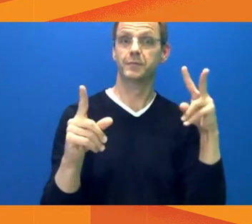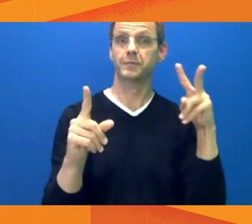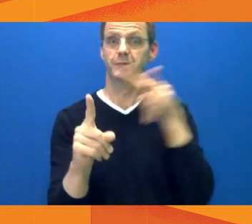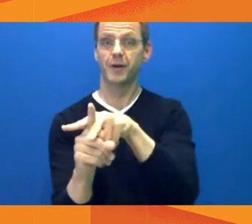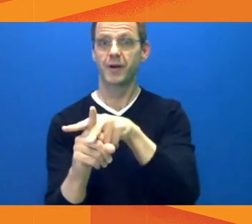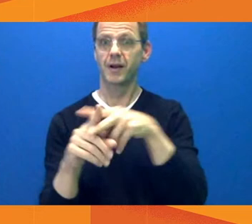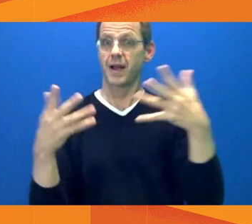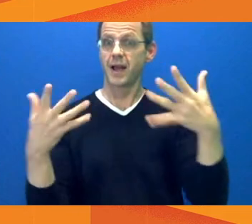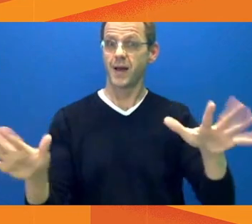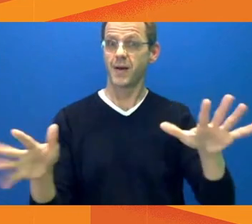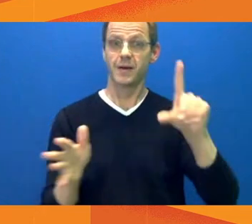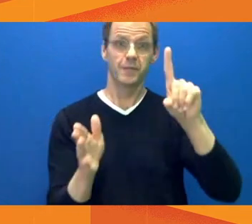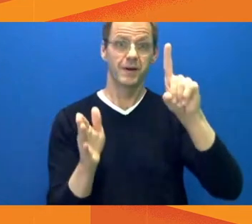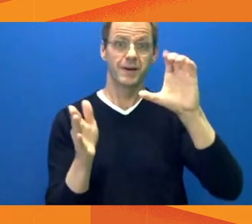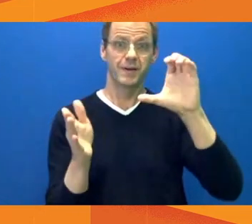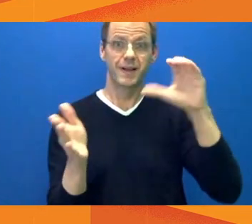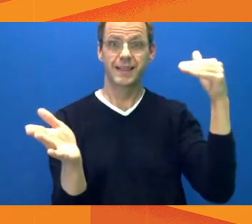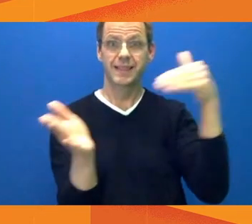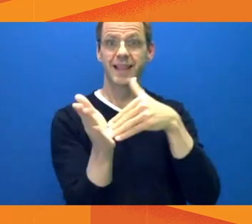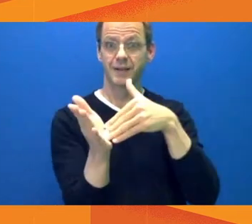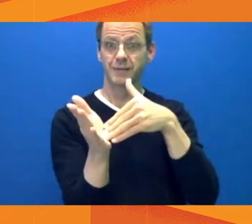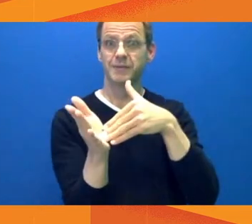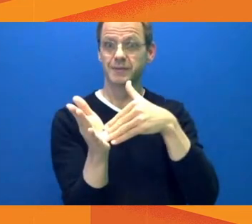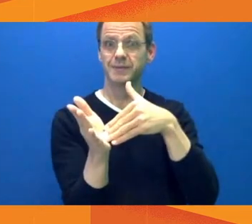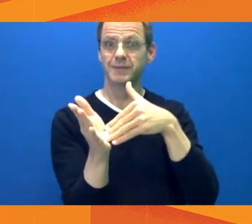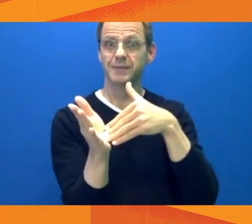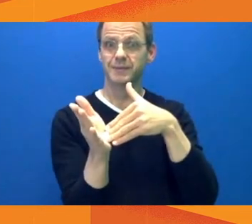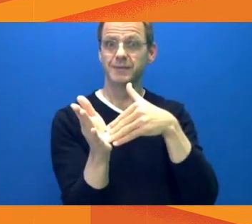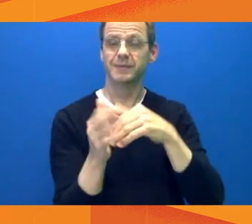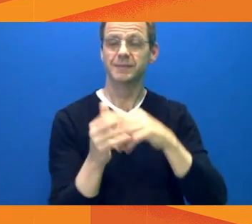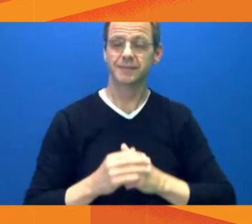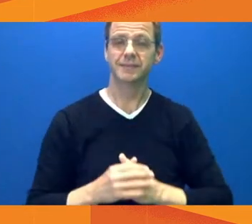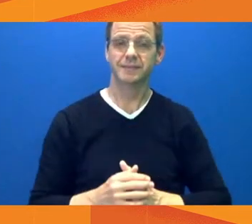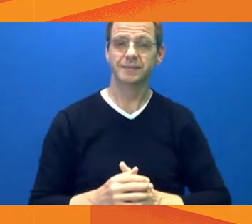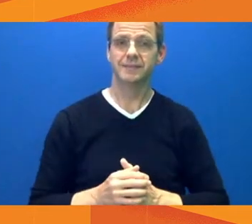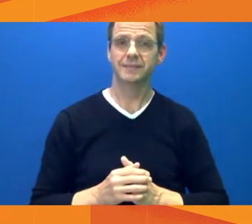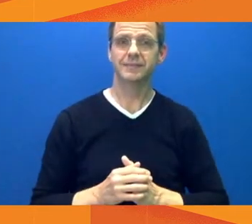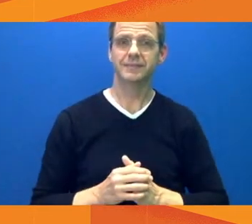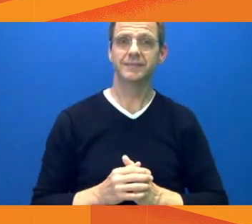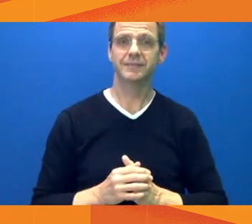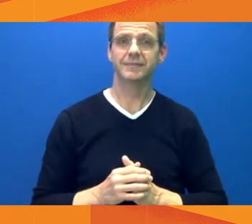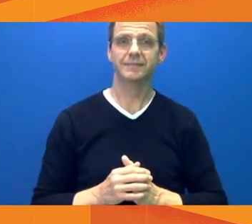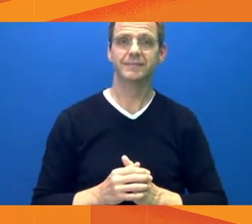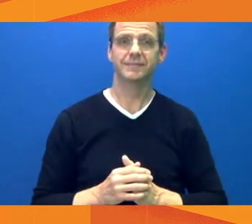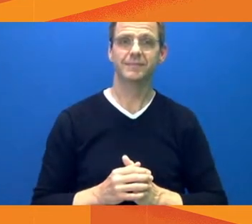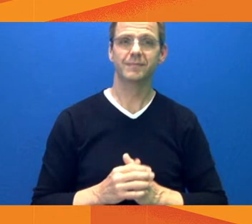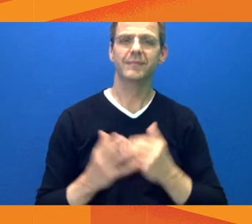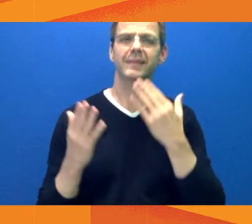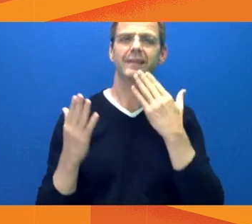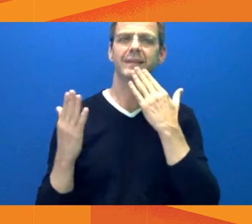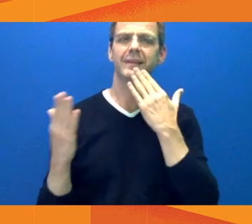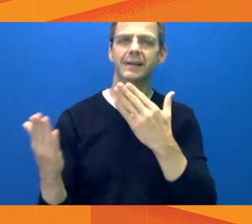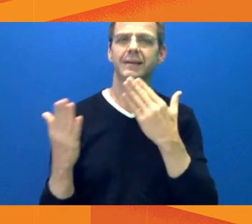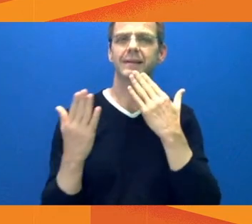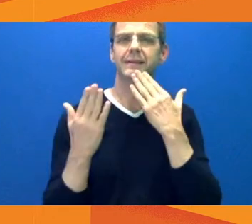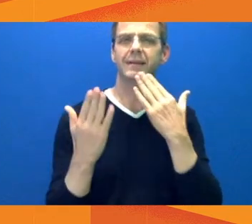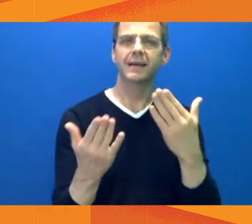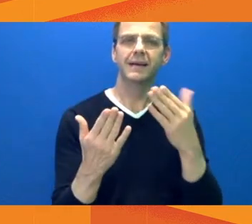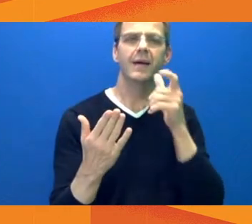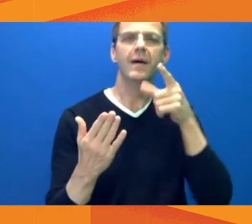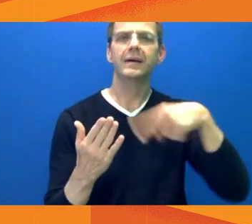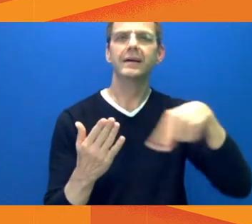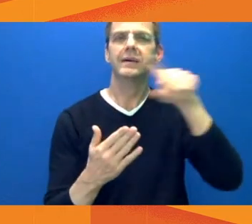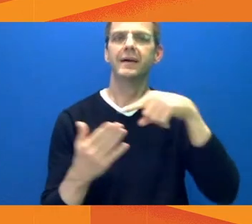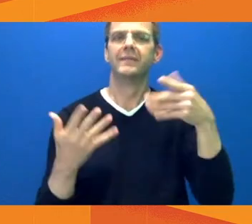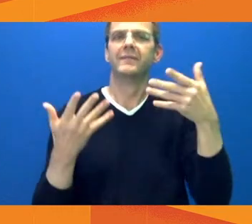thank every eligible Edmontonian who's gotten vaccinated. One third of the Edmonton zone's population have received their first shot and more than